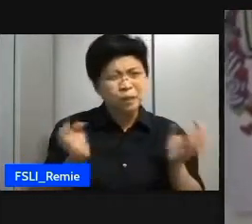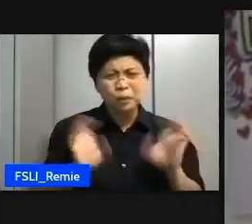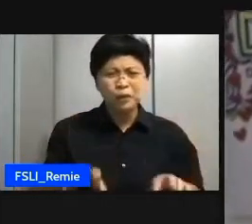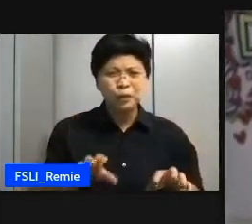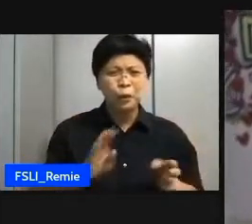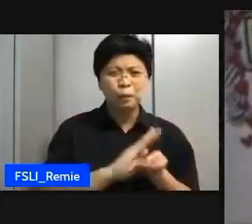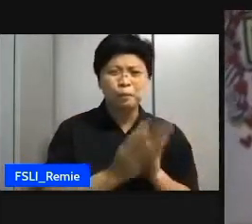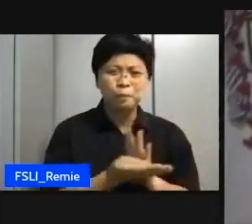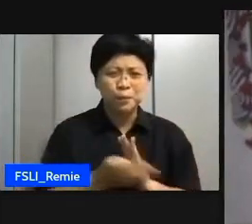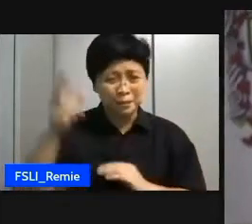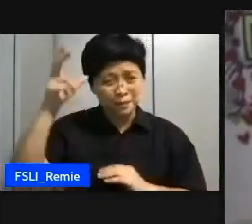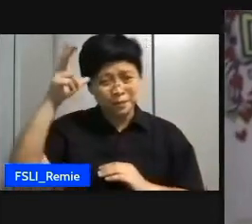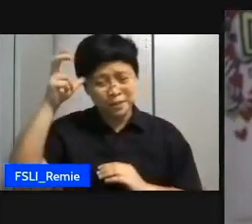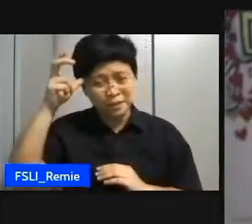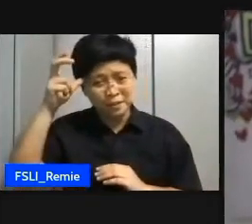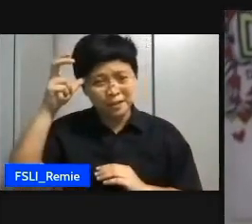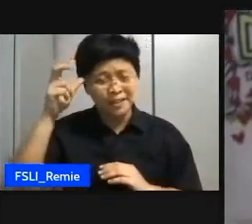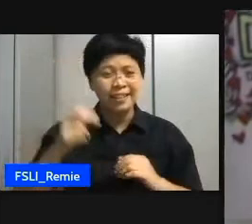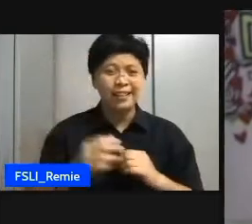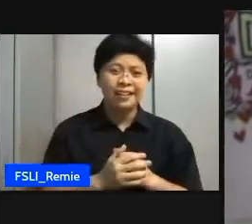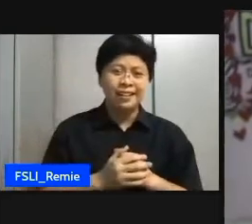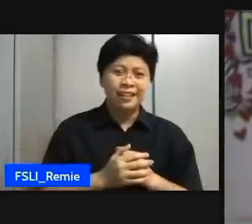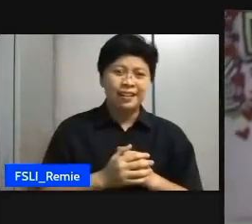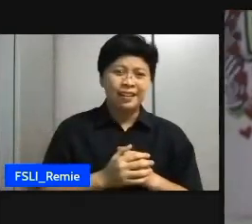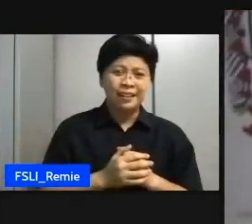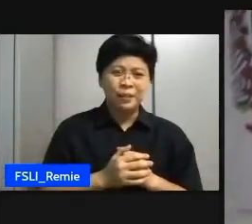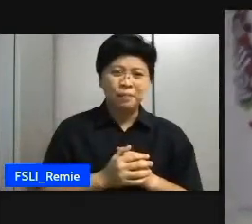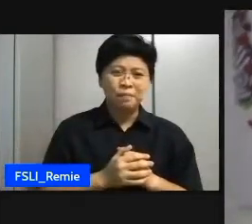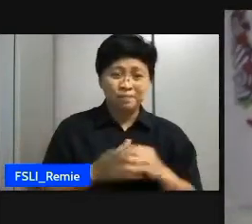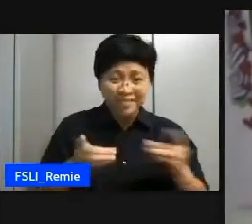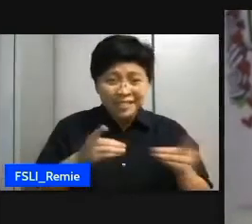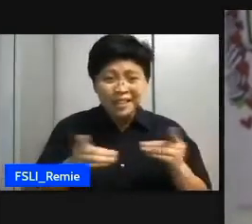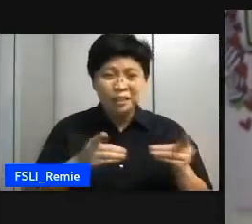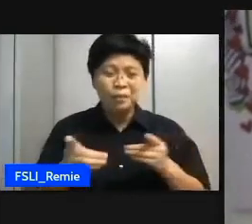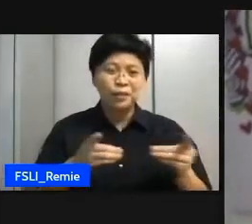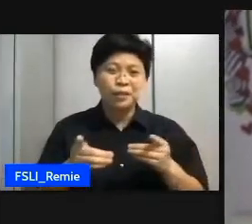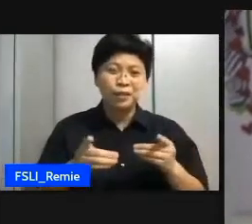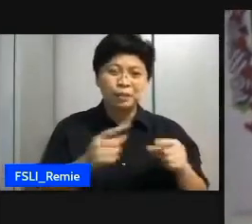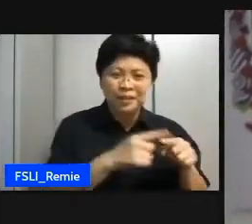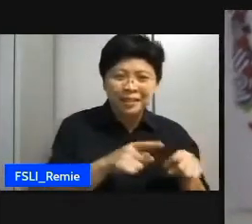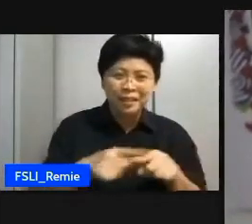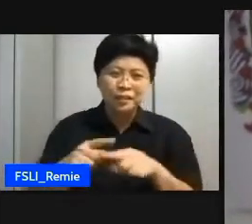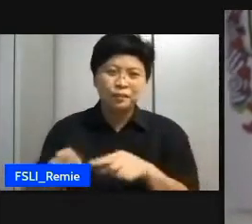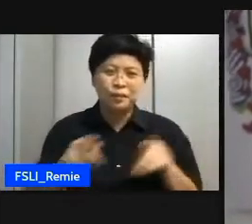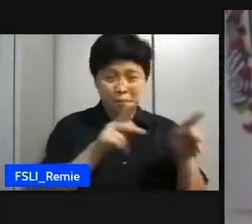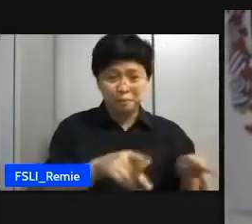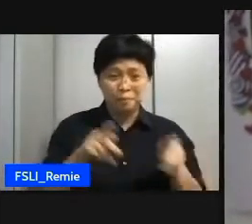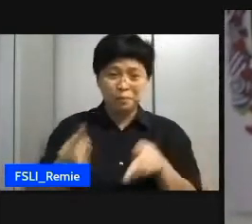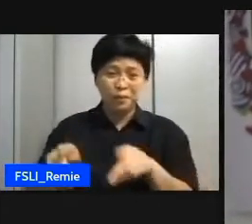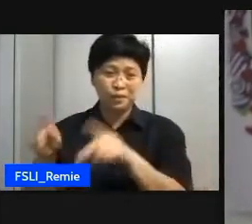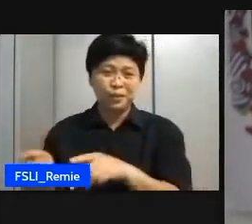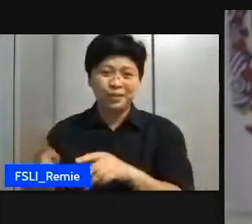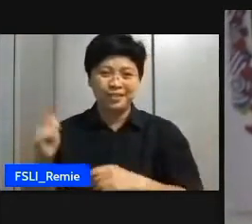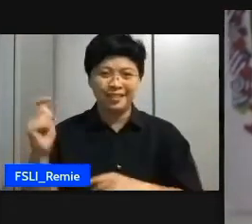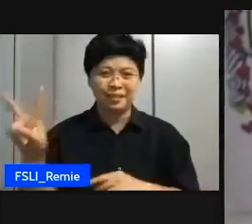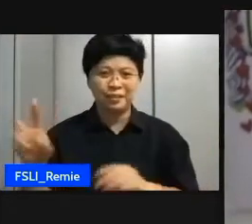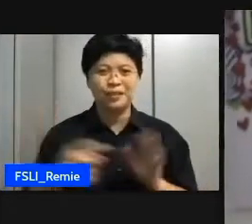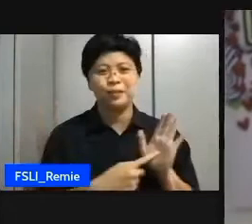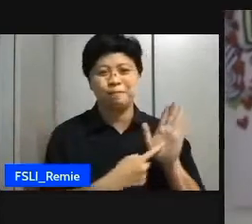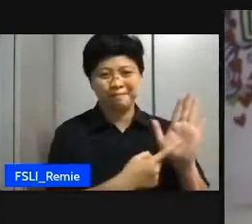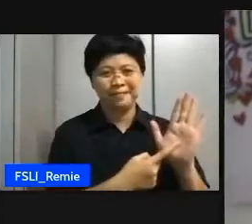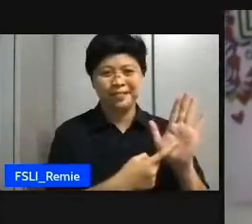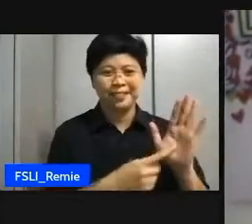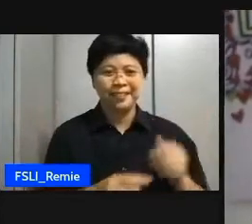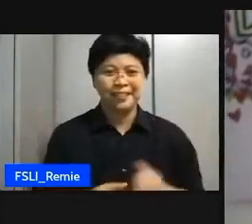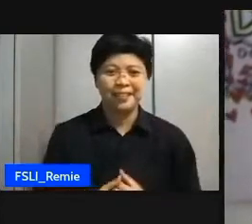and vicar sledge in love and the galvan acts of fame well yeah that's that's why i want my life to be all three of them at once because uh